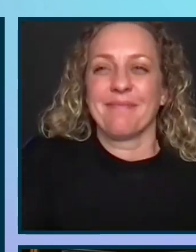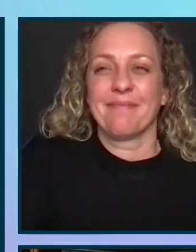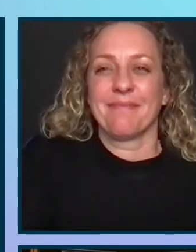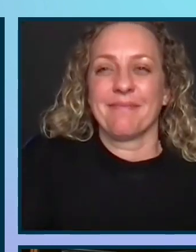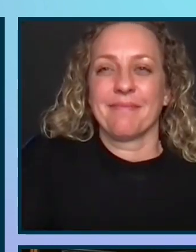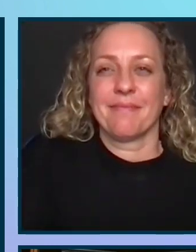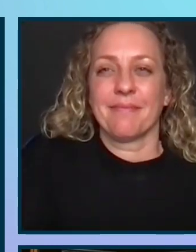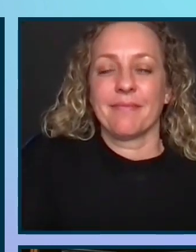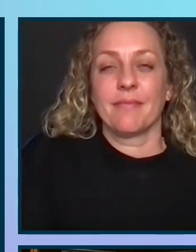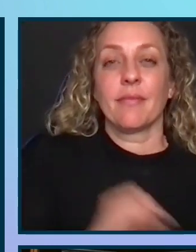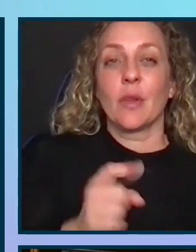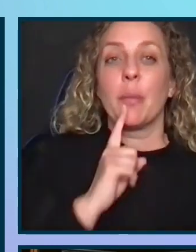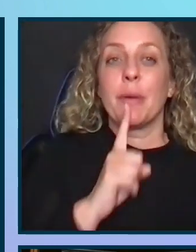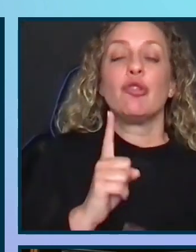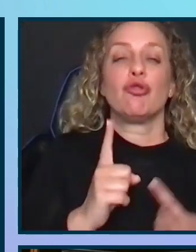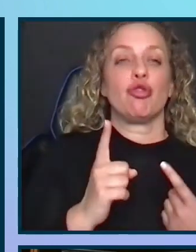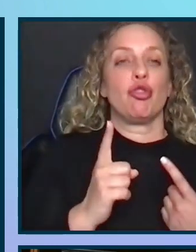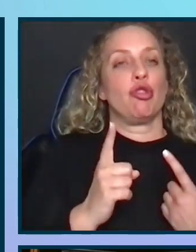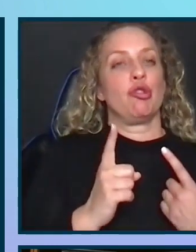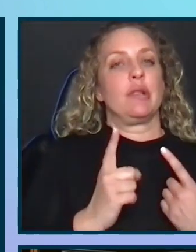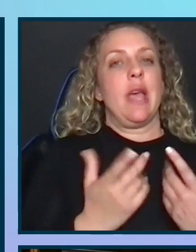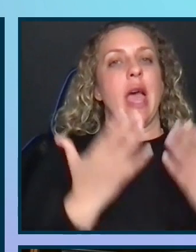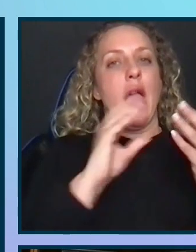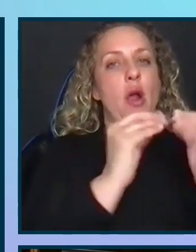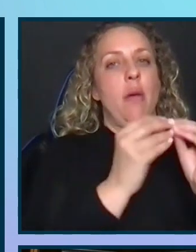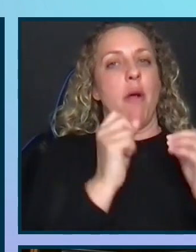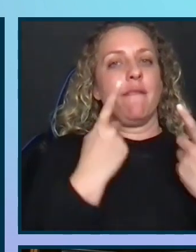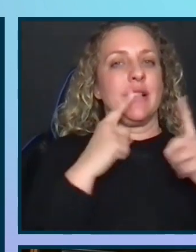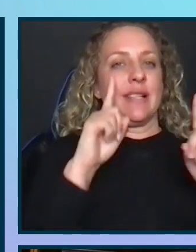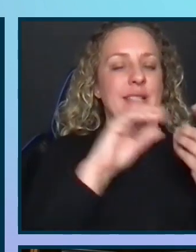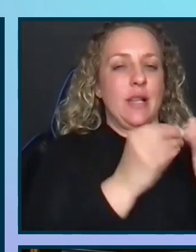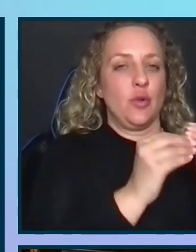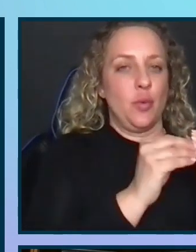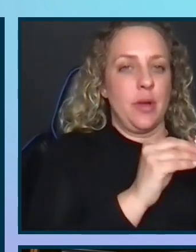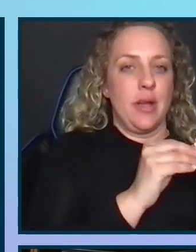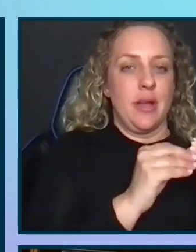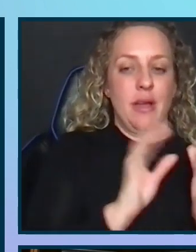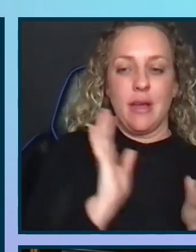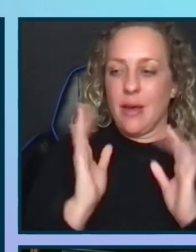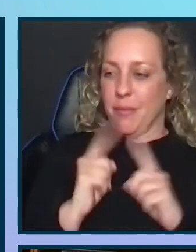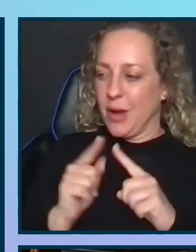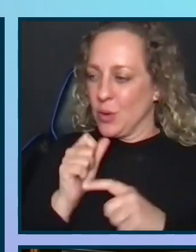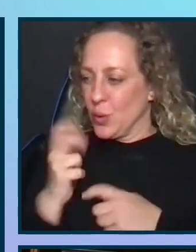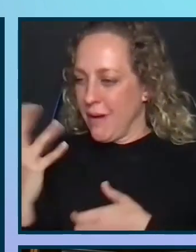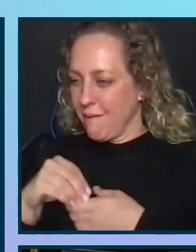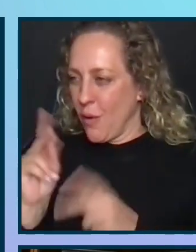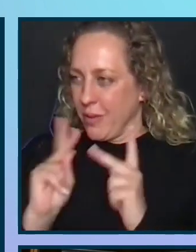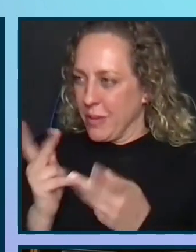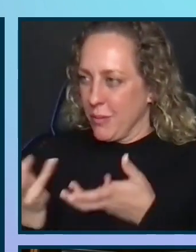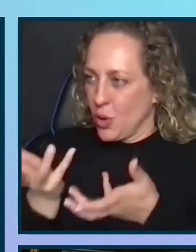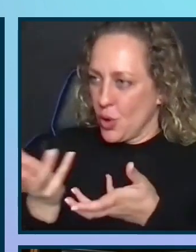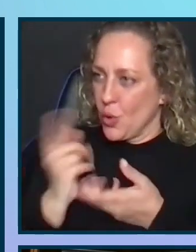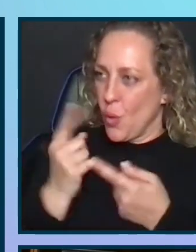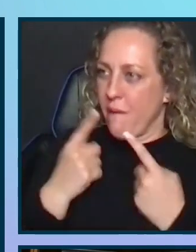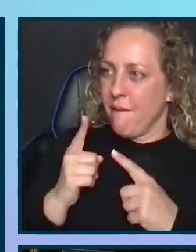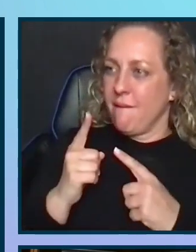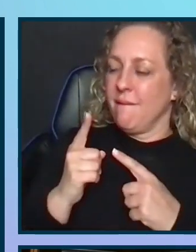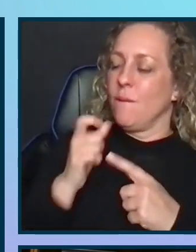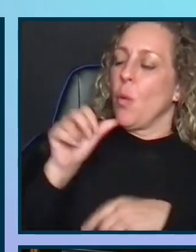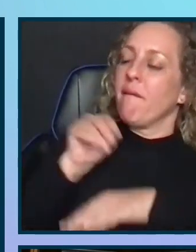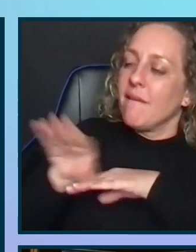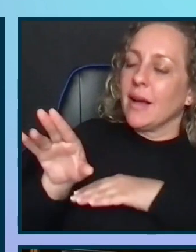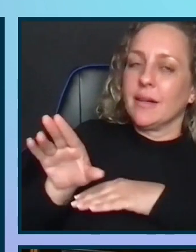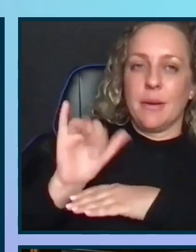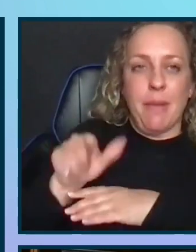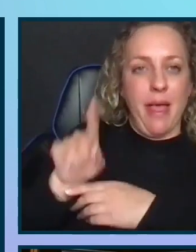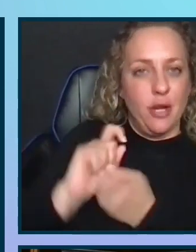It ensures a higher access rate for sustained change compared to methods that do not actively involve the people that are infected by the changes.